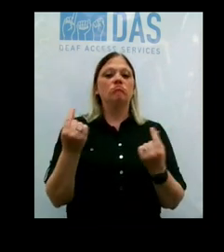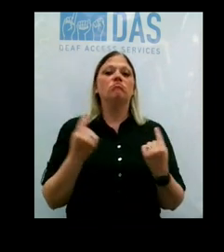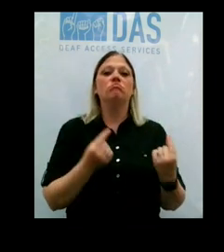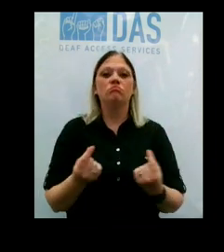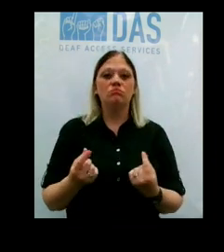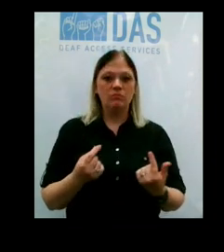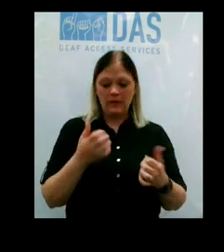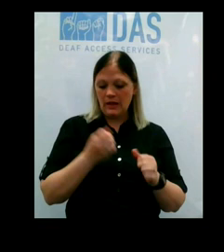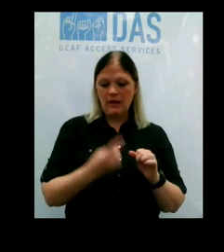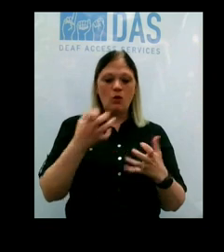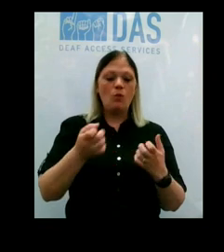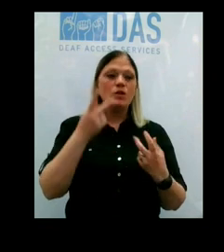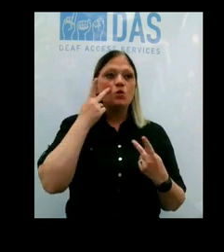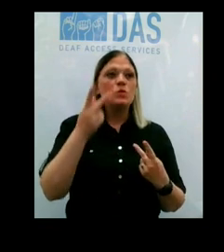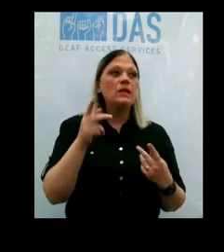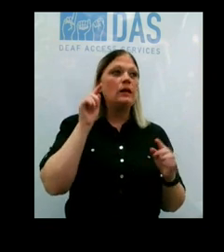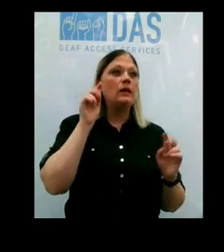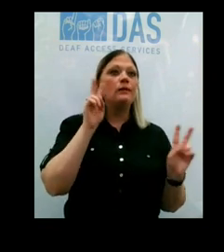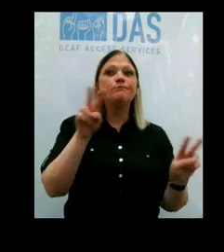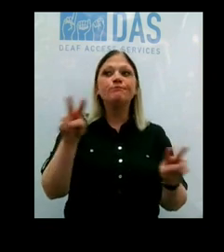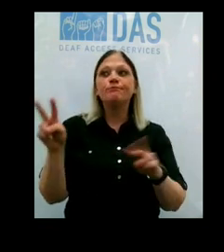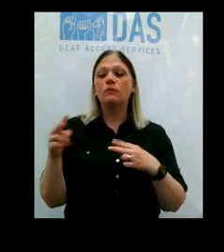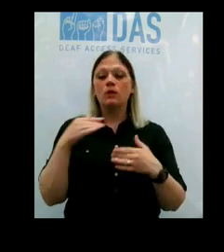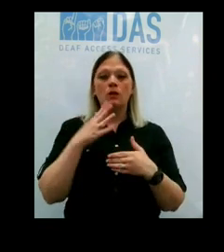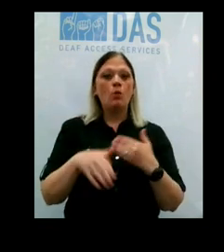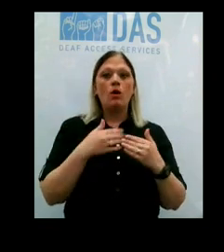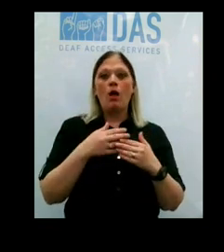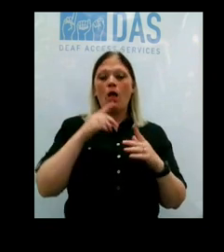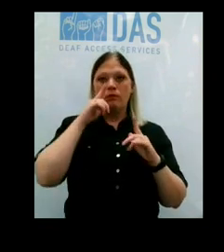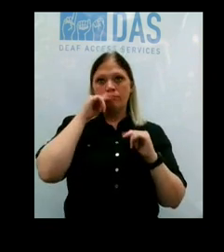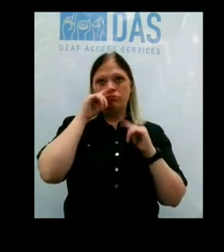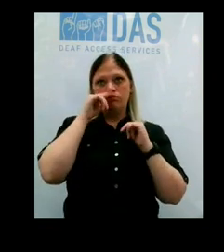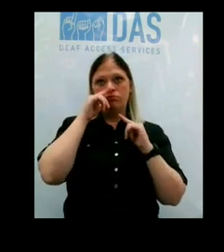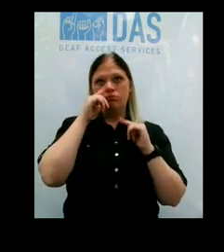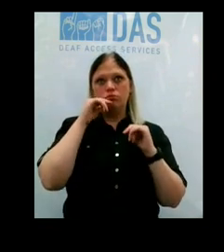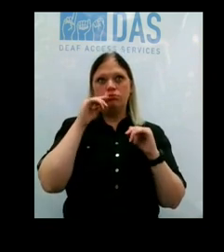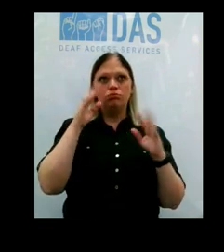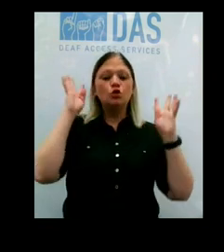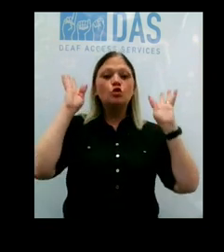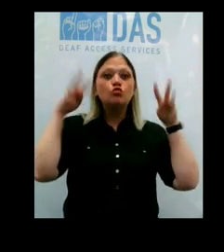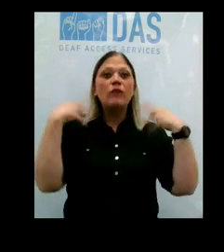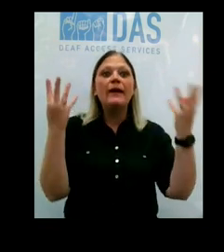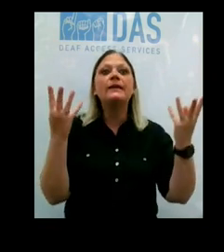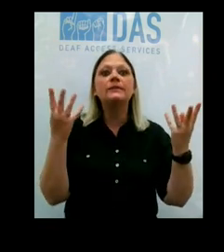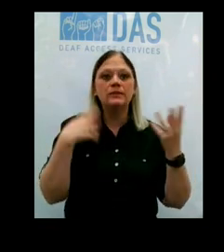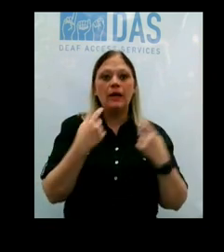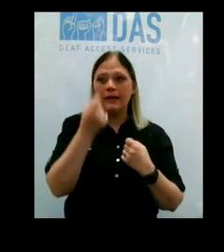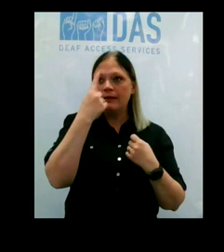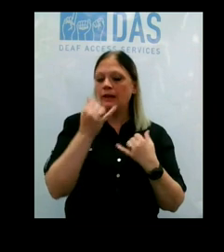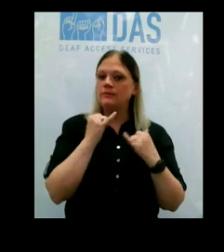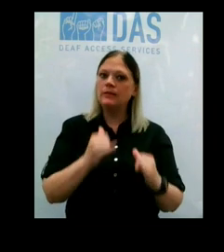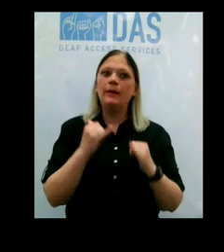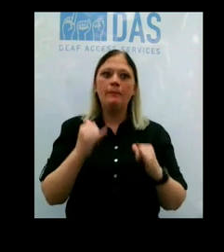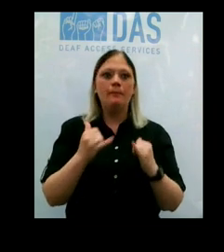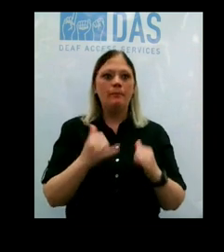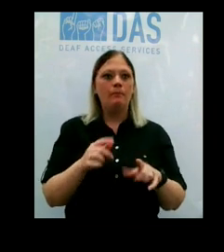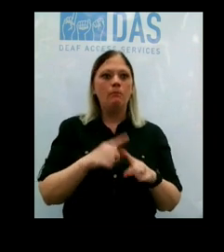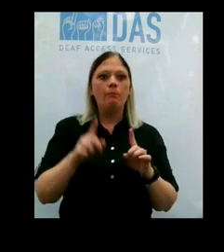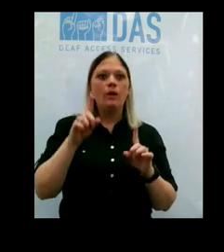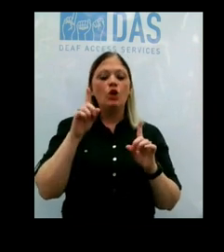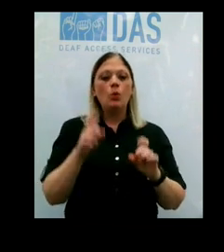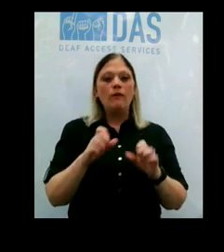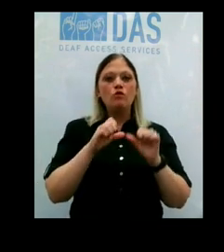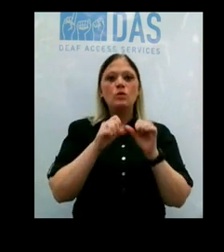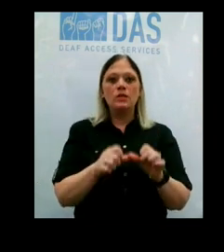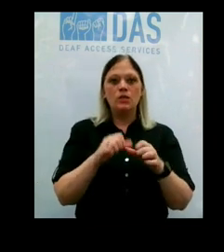Everybody is going to want to see everything else. We've all gone stern crazy. I get that. I'm feeling it too. However, we have to continue to